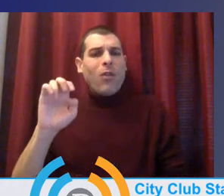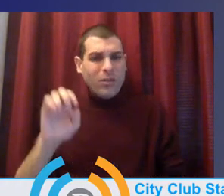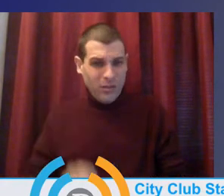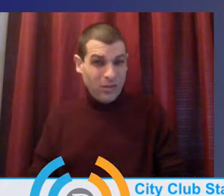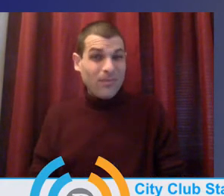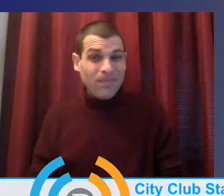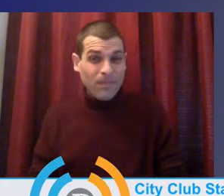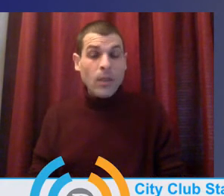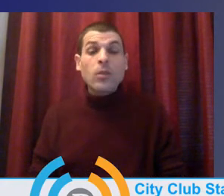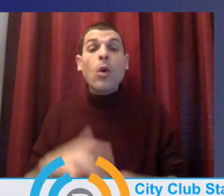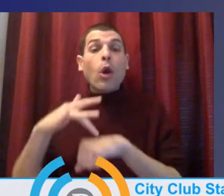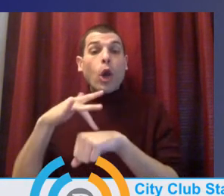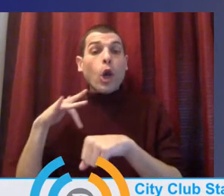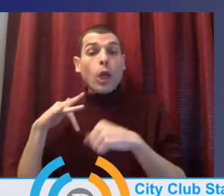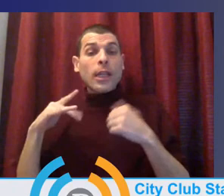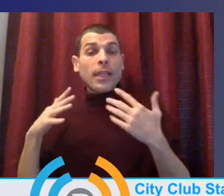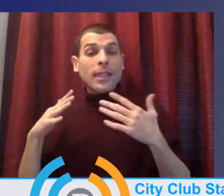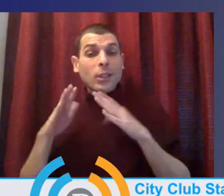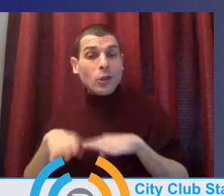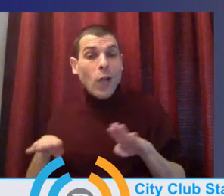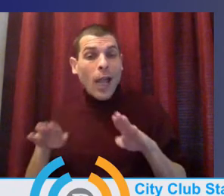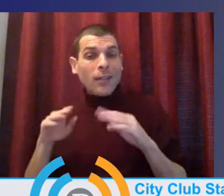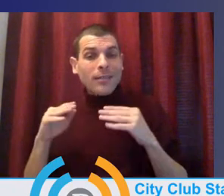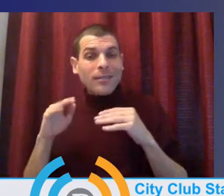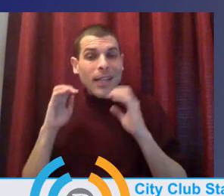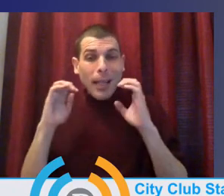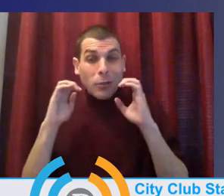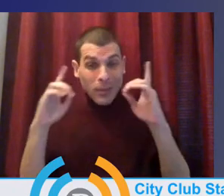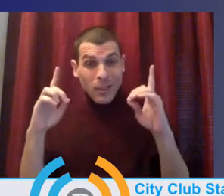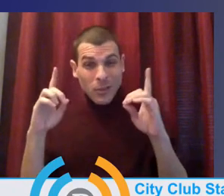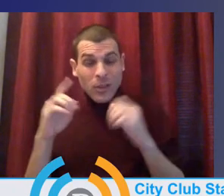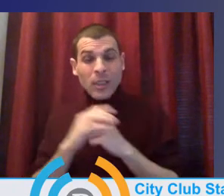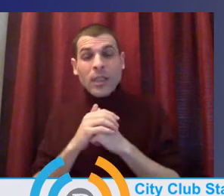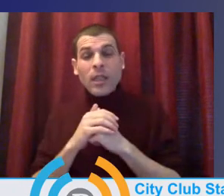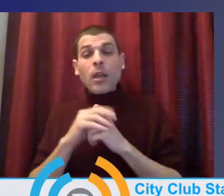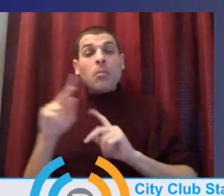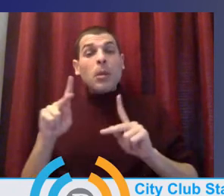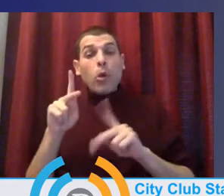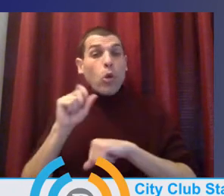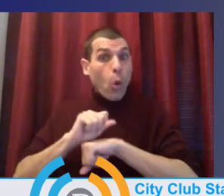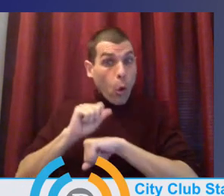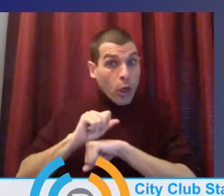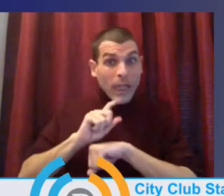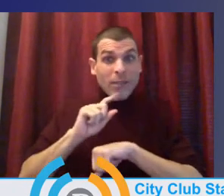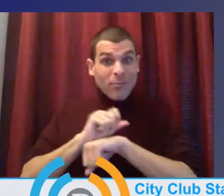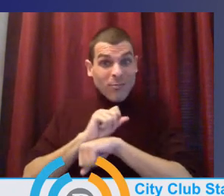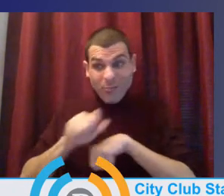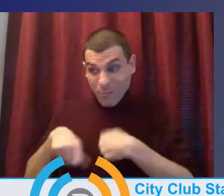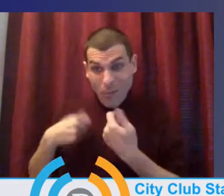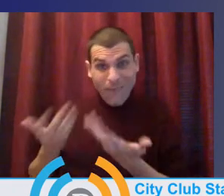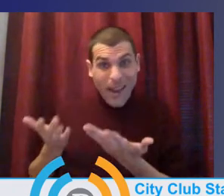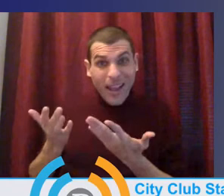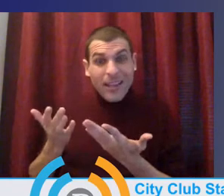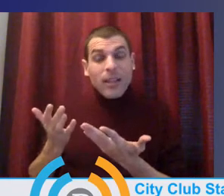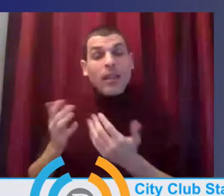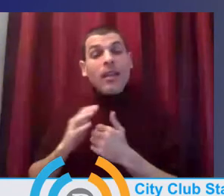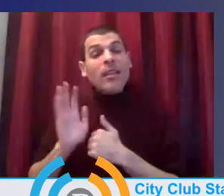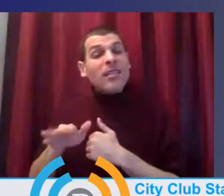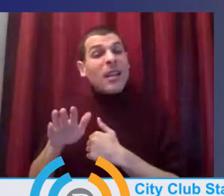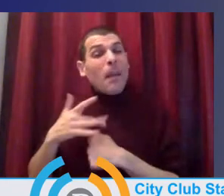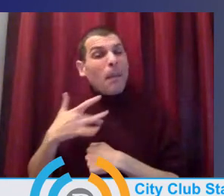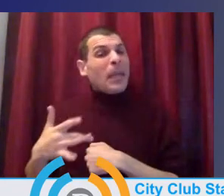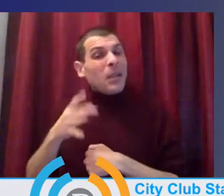education and our birth to five educators and, and providers are, um, it's also a women dominated profession.